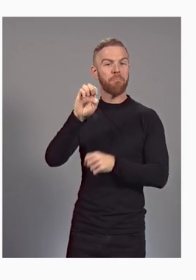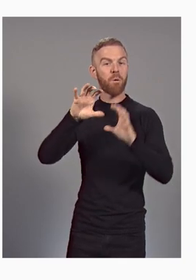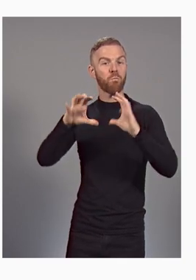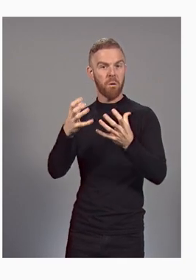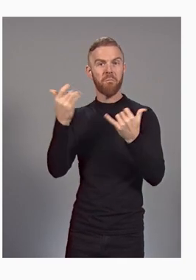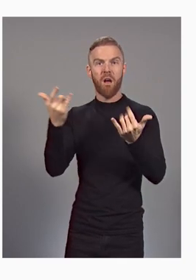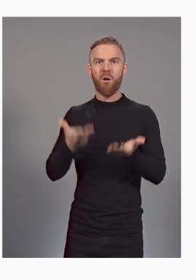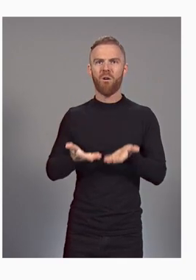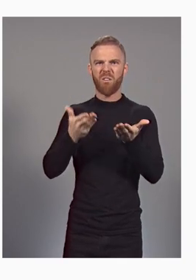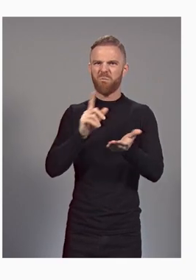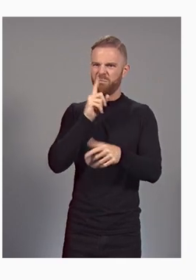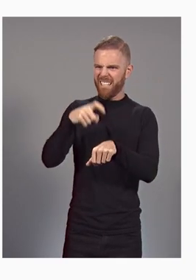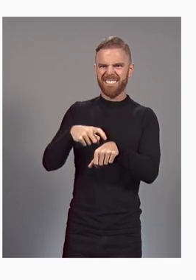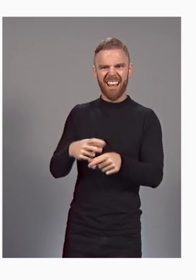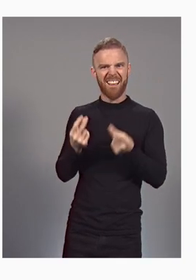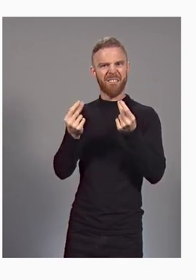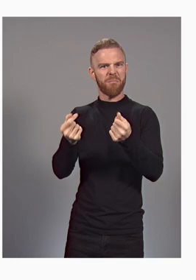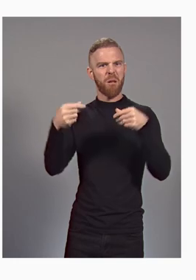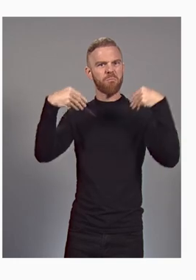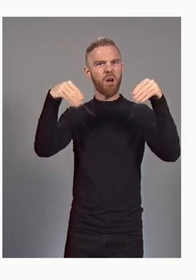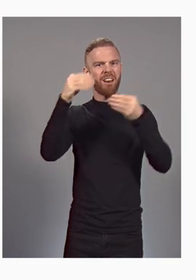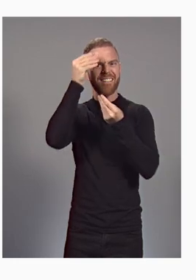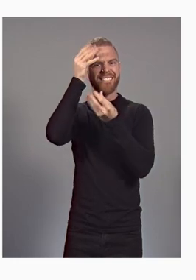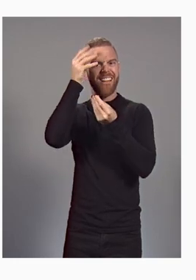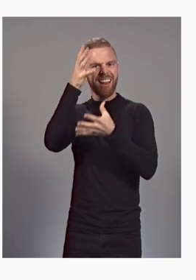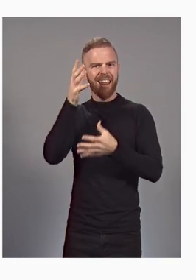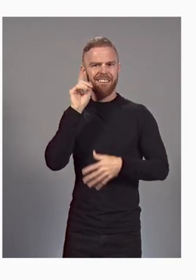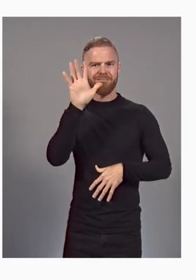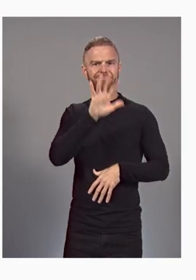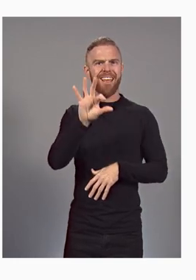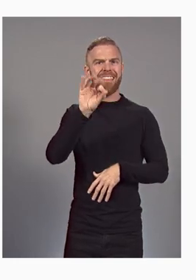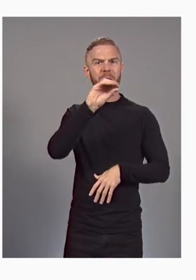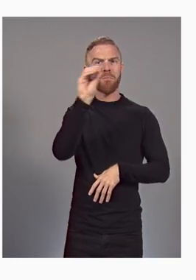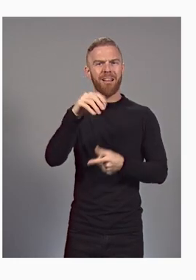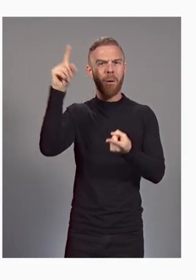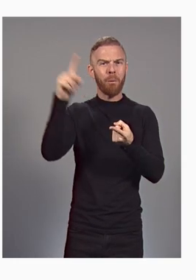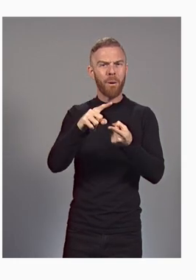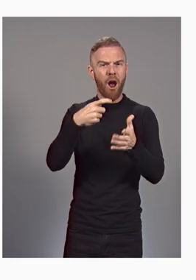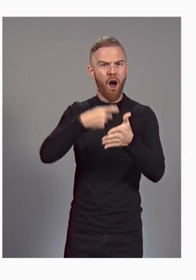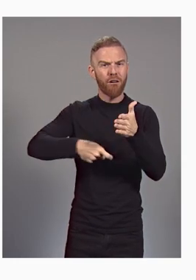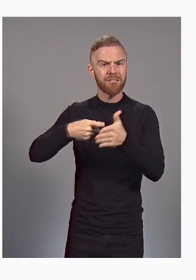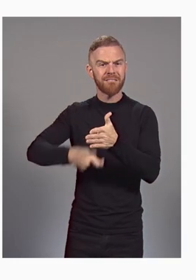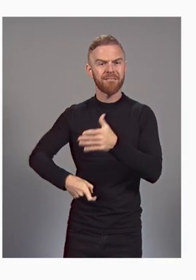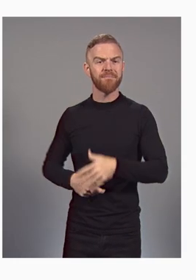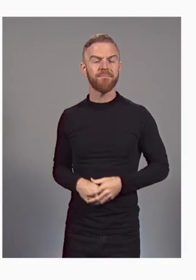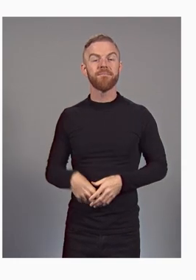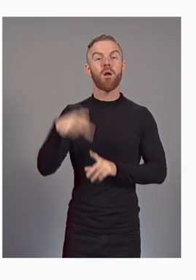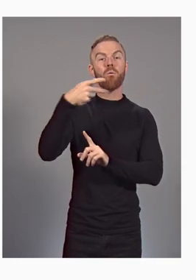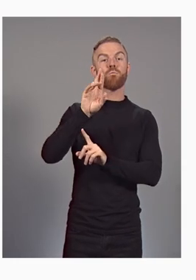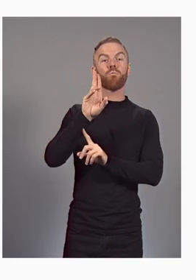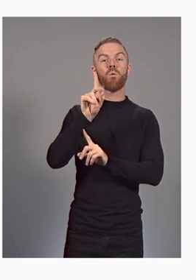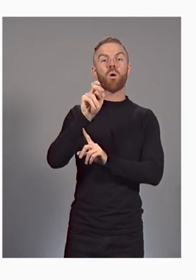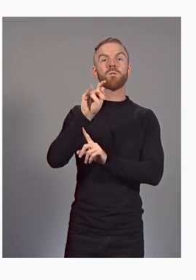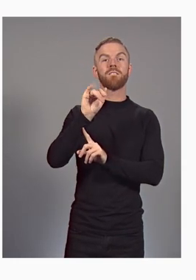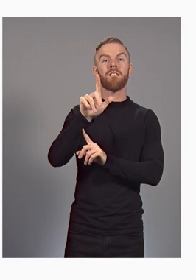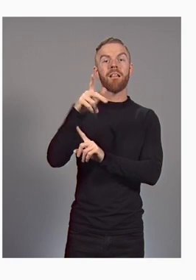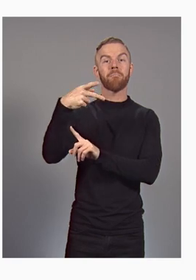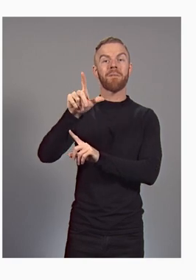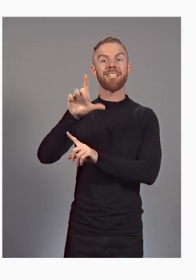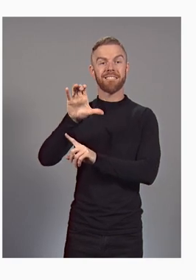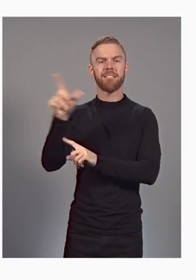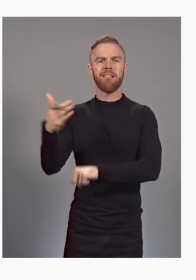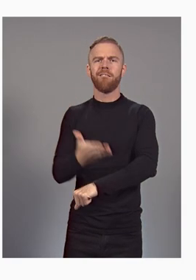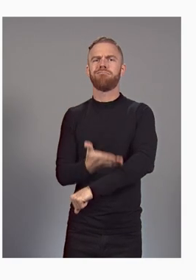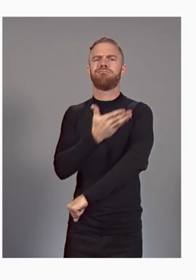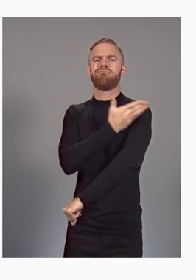now offers real-time market data for about 90% less cost. Prudential PLC is enhancing